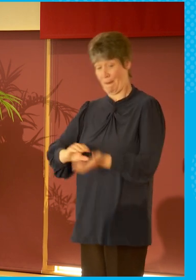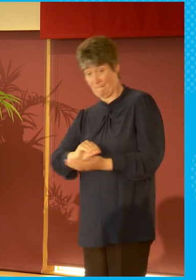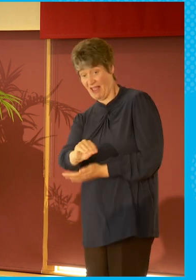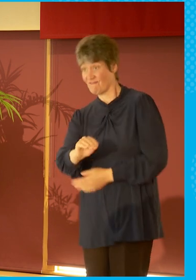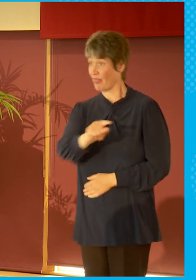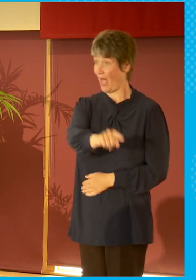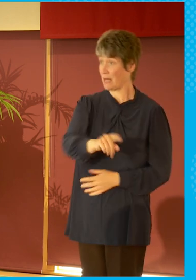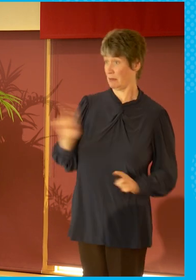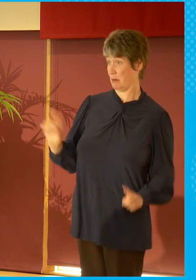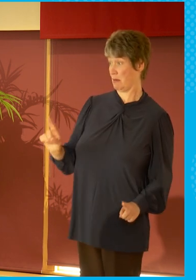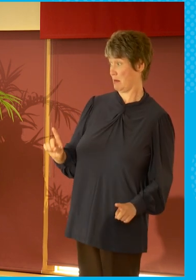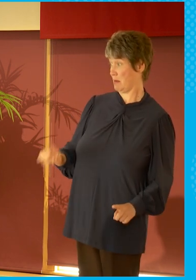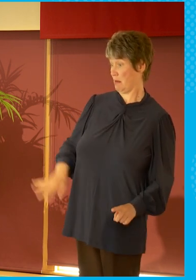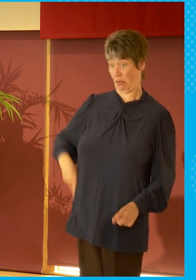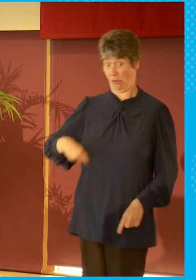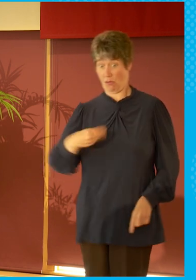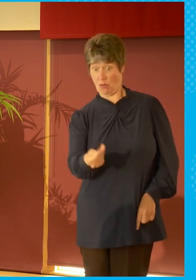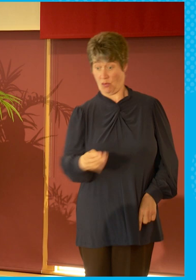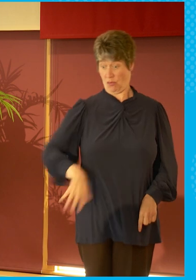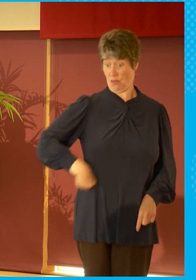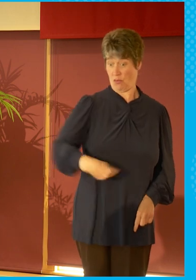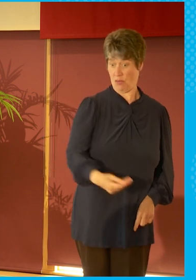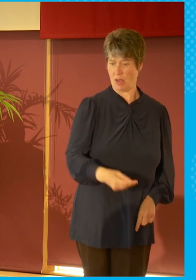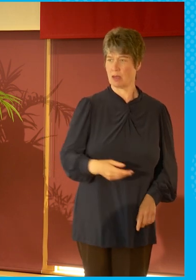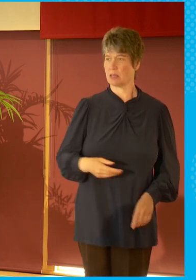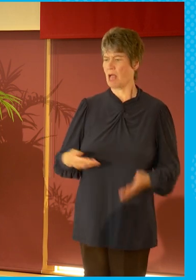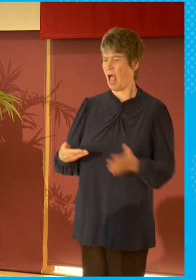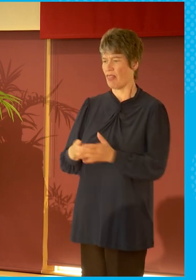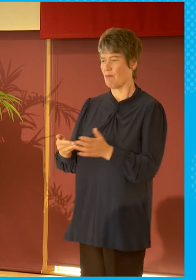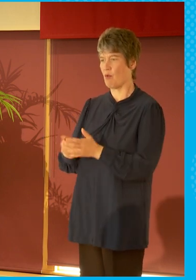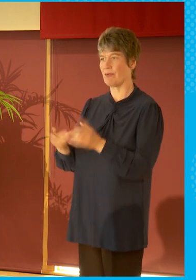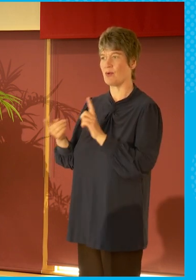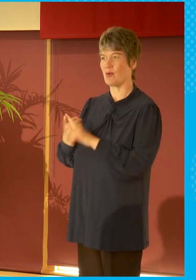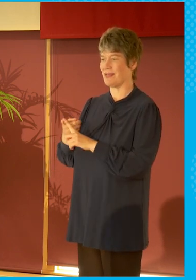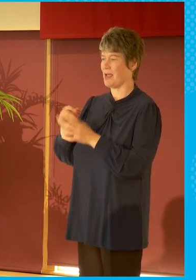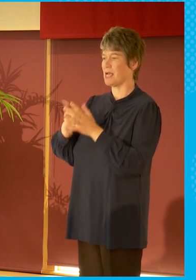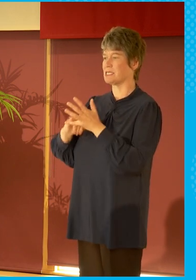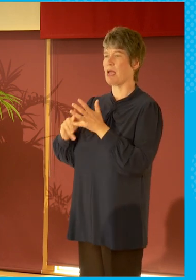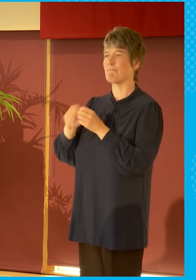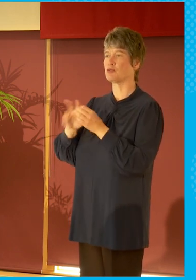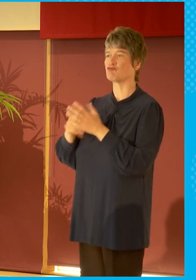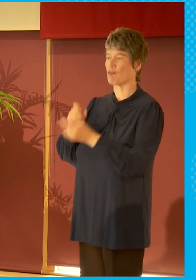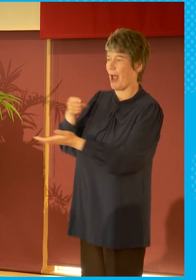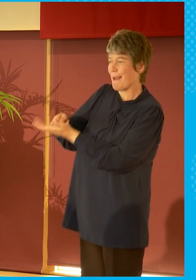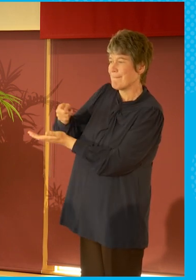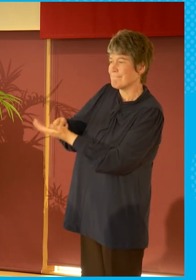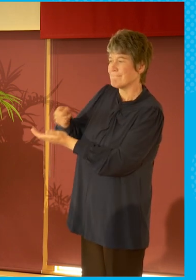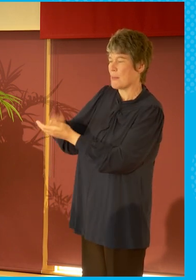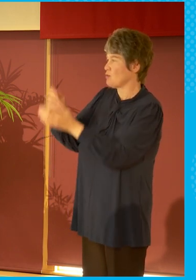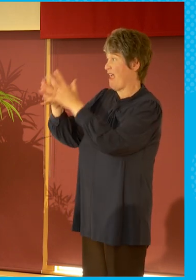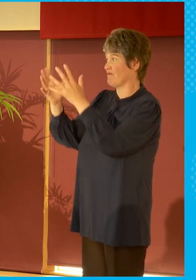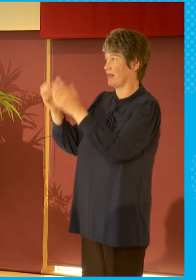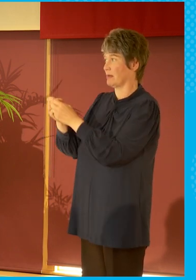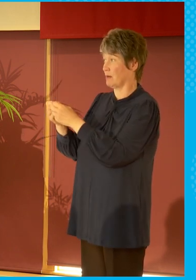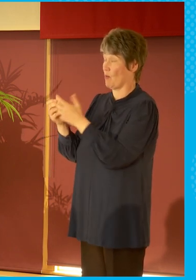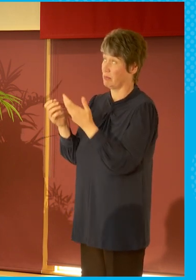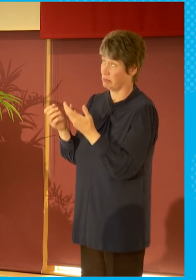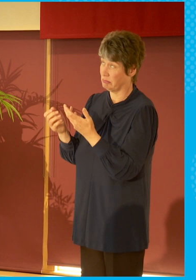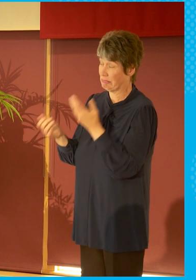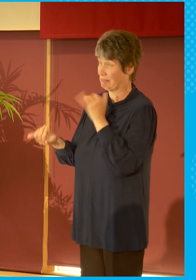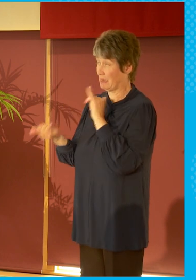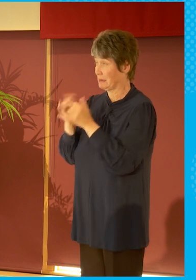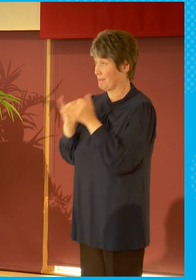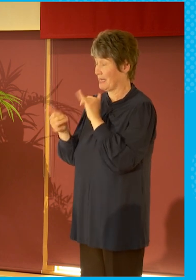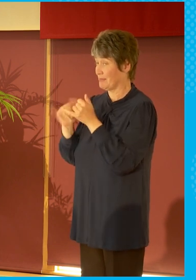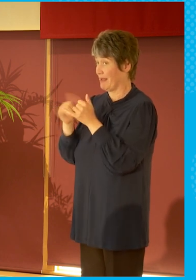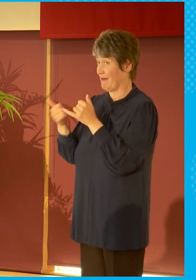when we subscribe to everything, if you like, or actually at a time of economic crisis, when a lot